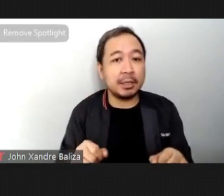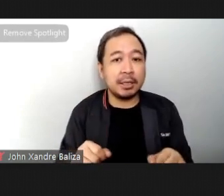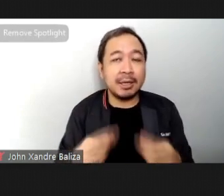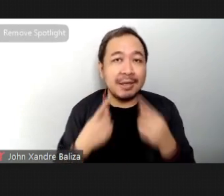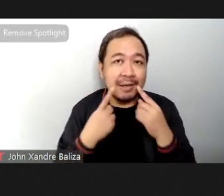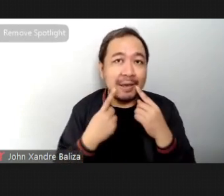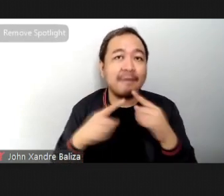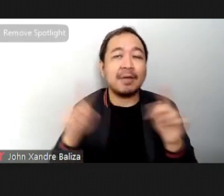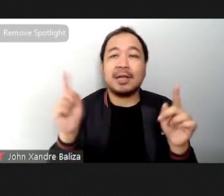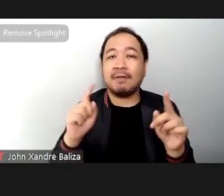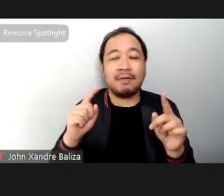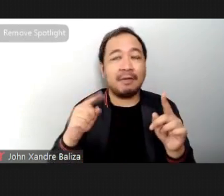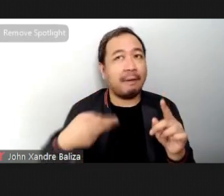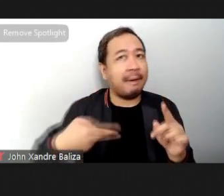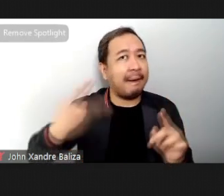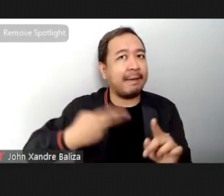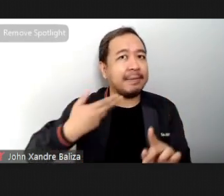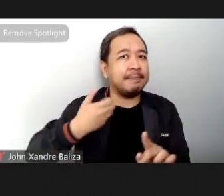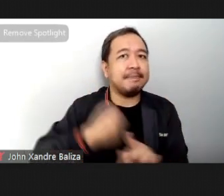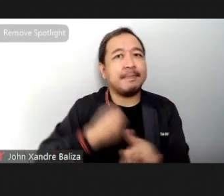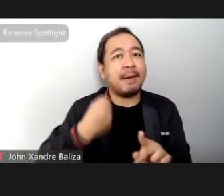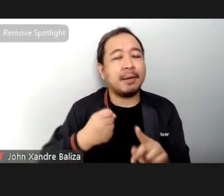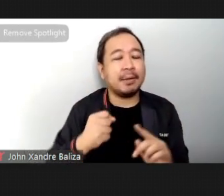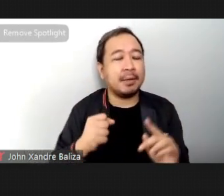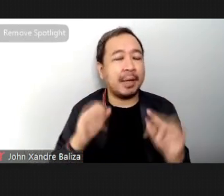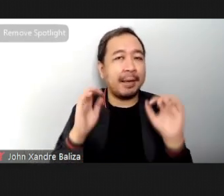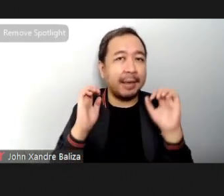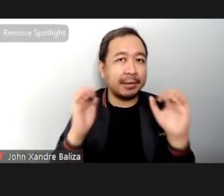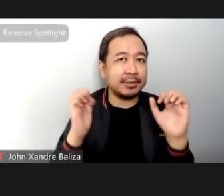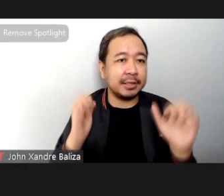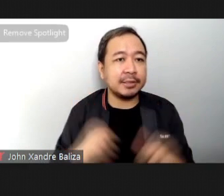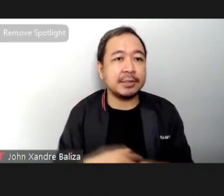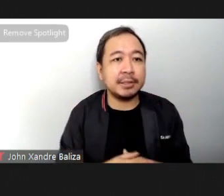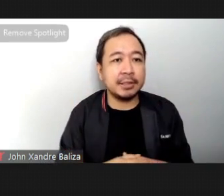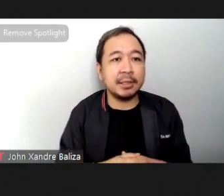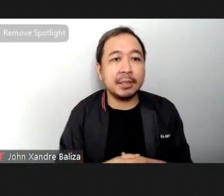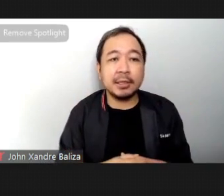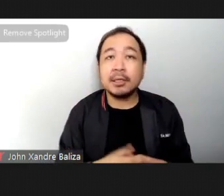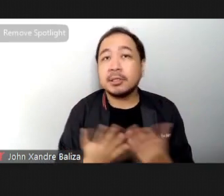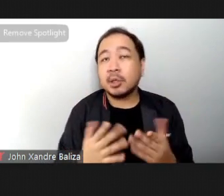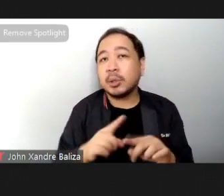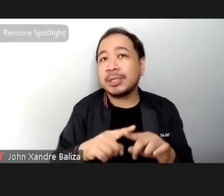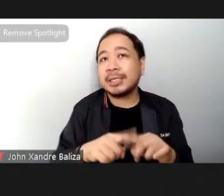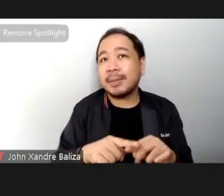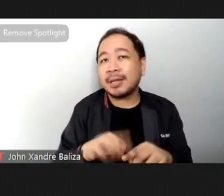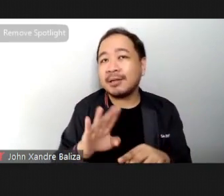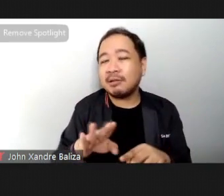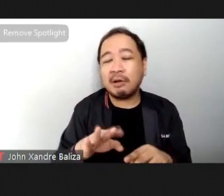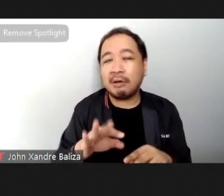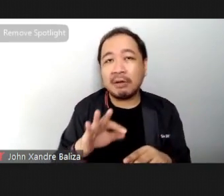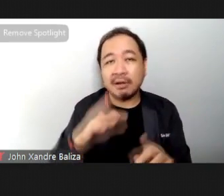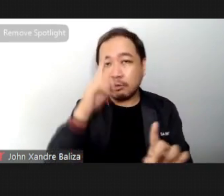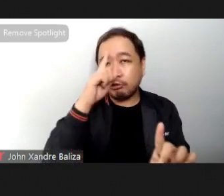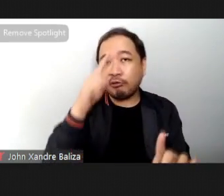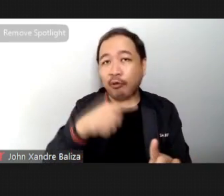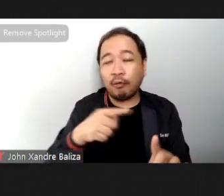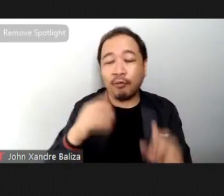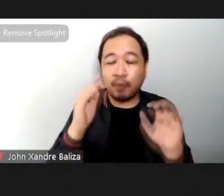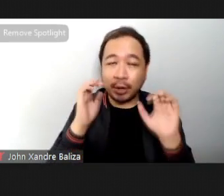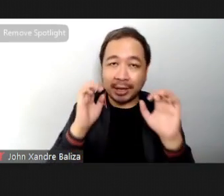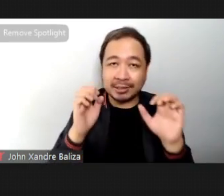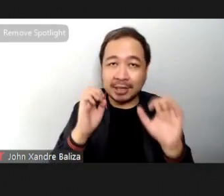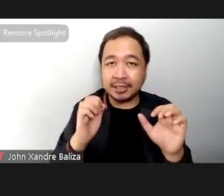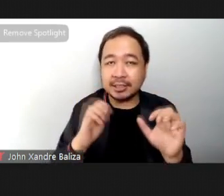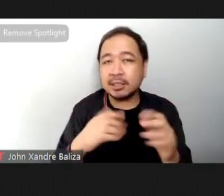high intensity interval training you can easily direct your own workout depending on your fitness goals or possible limitations the biggest